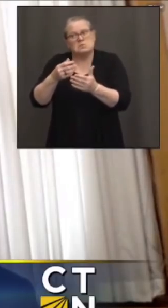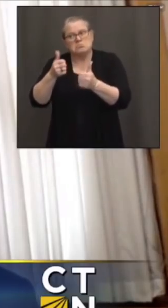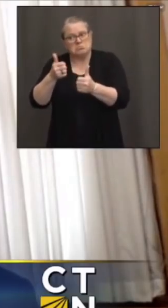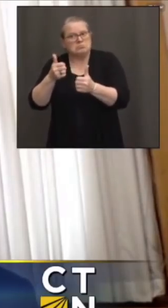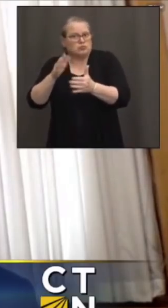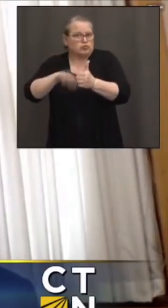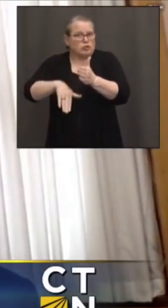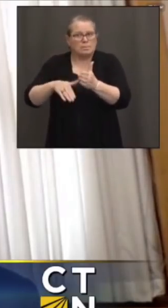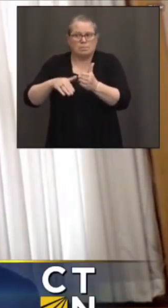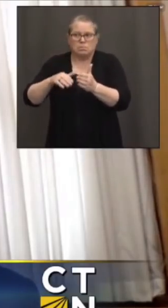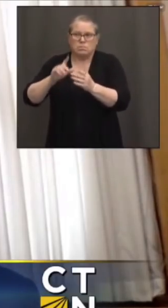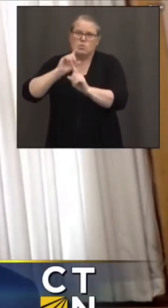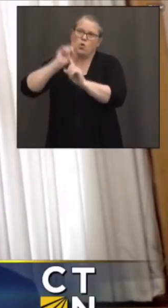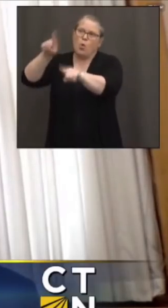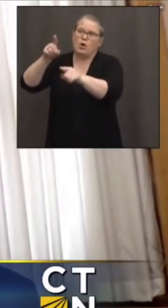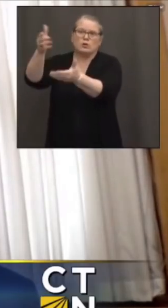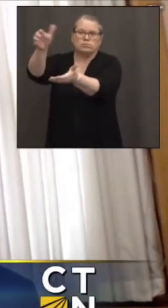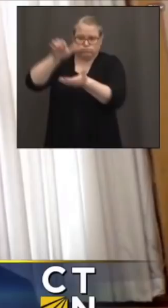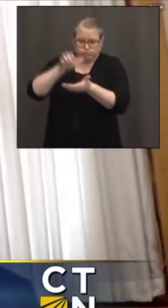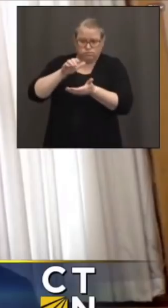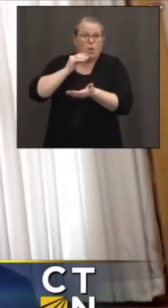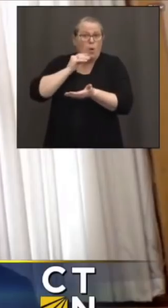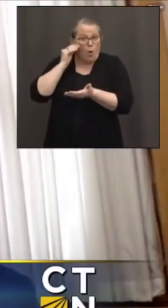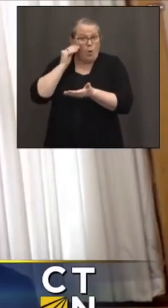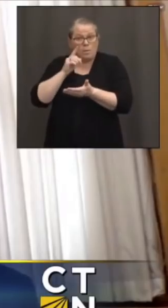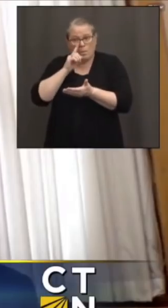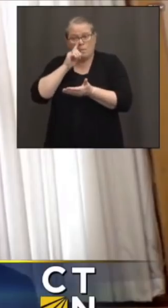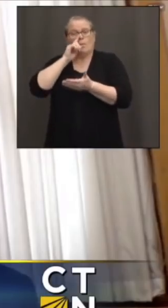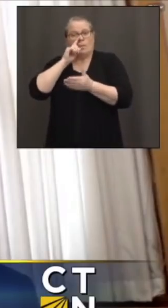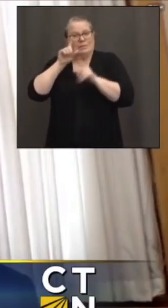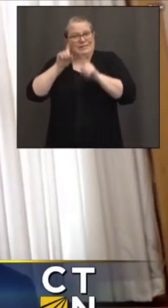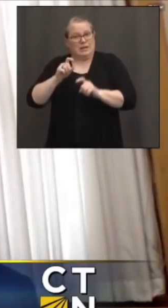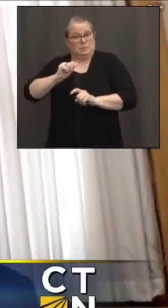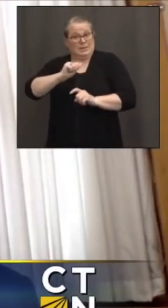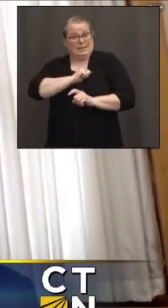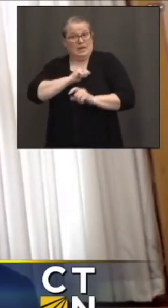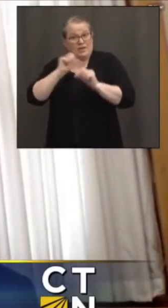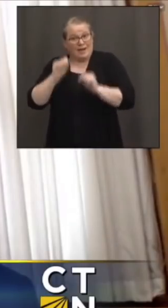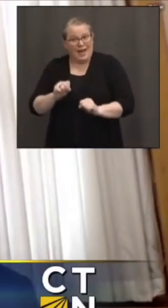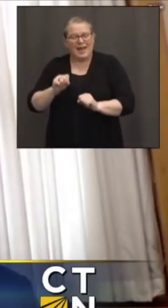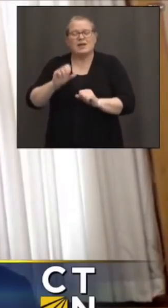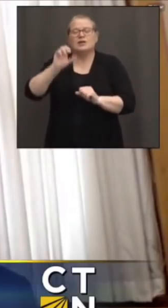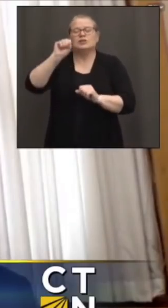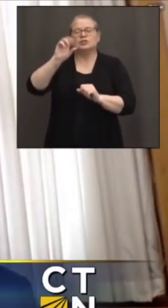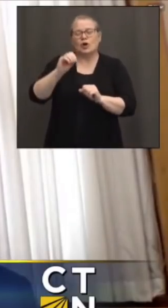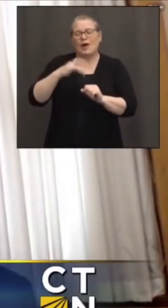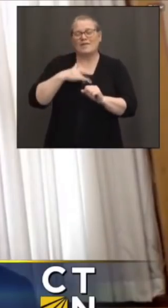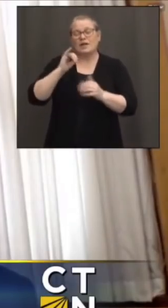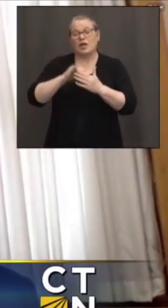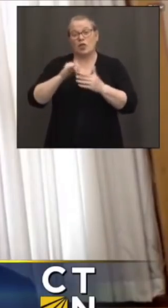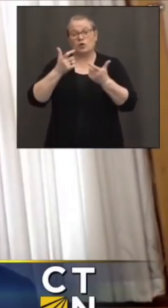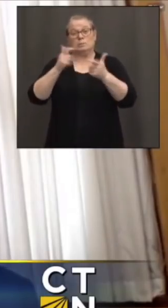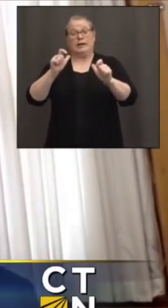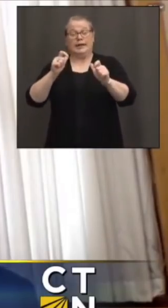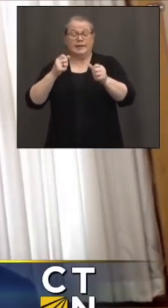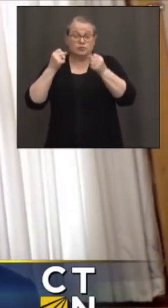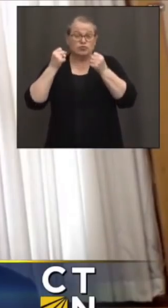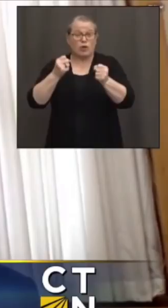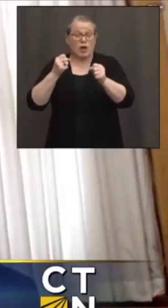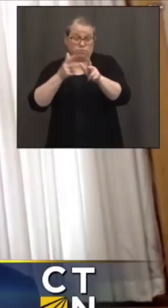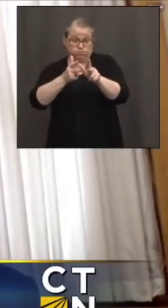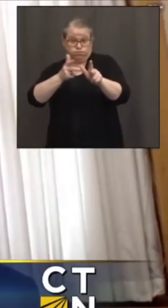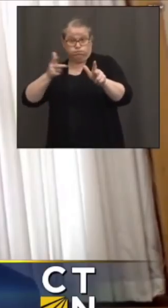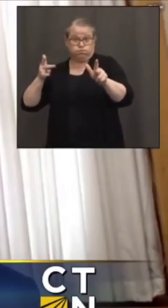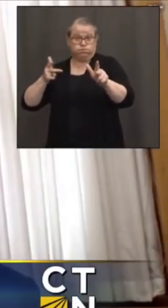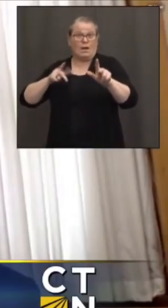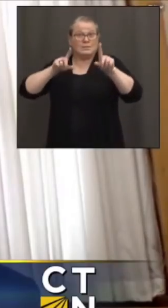I think it will evolve, you know, kind of away from, you the drive through mass testing sites that we've relied on so much over the last year